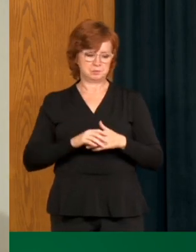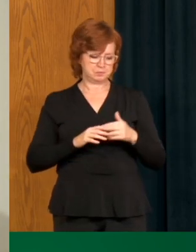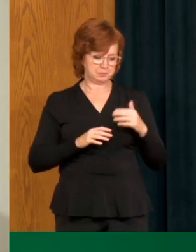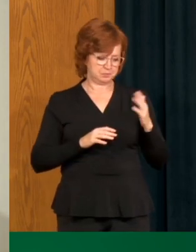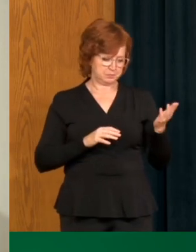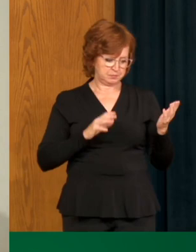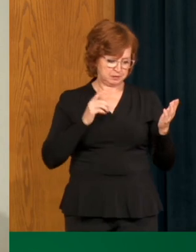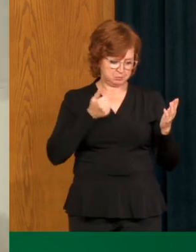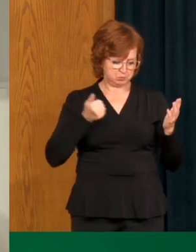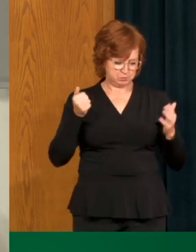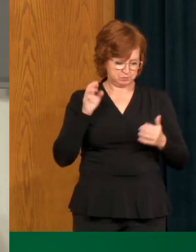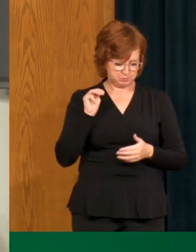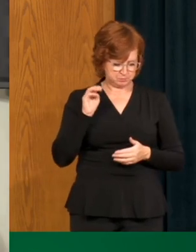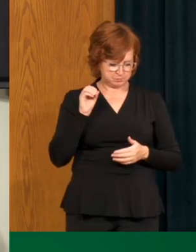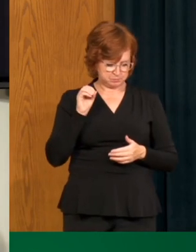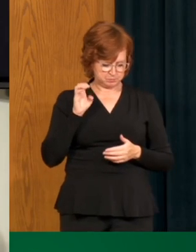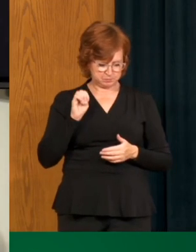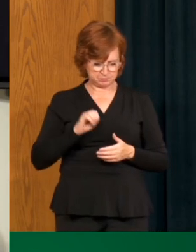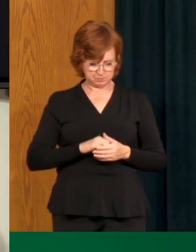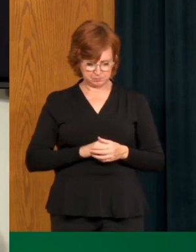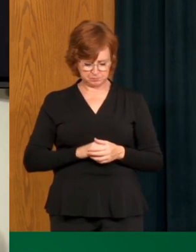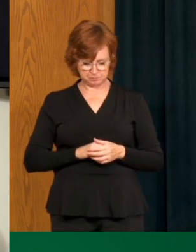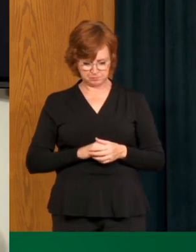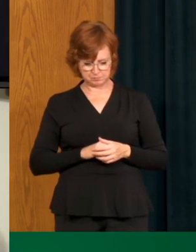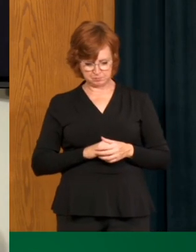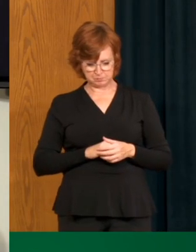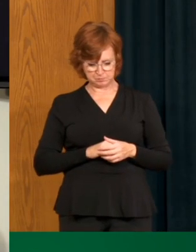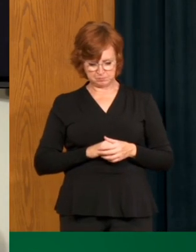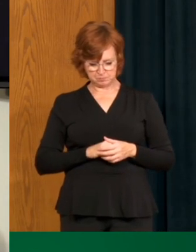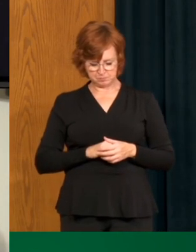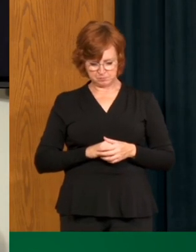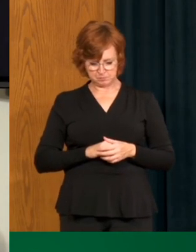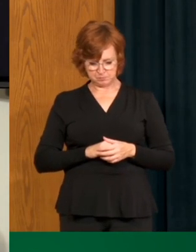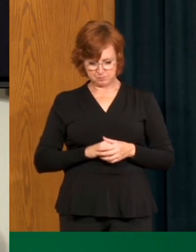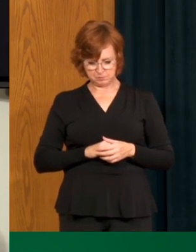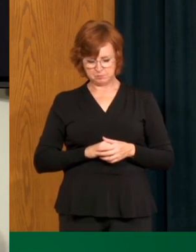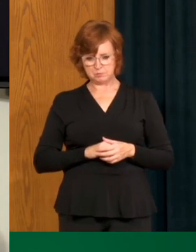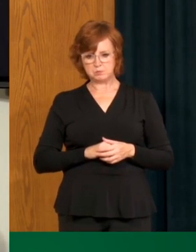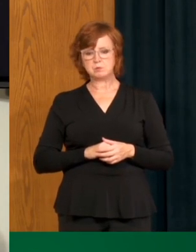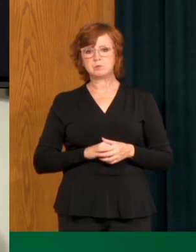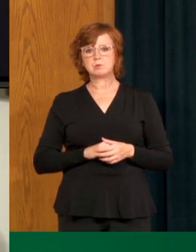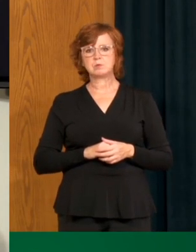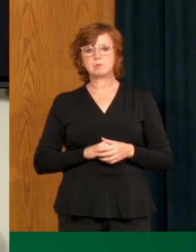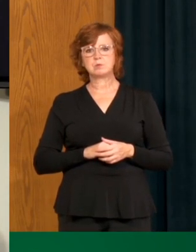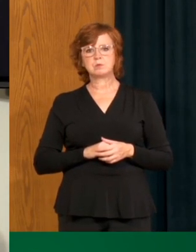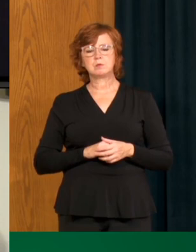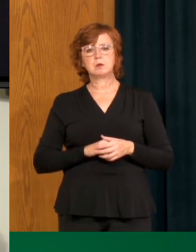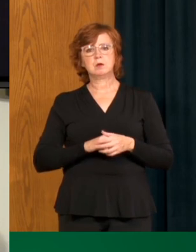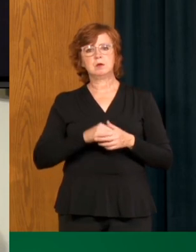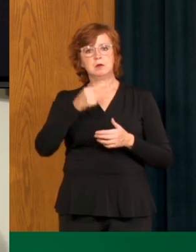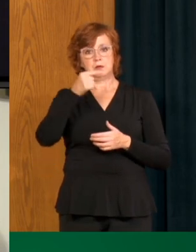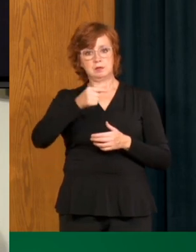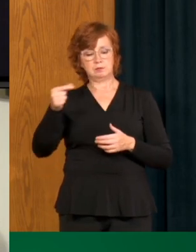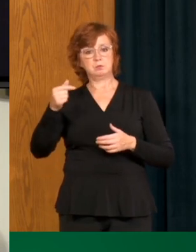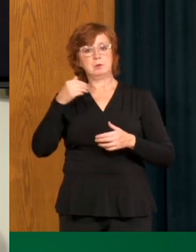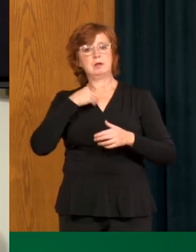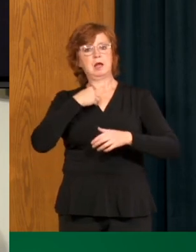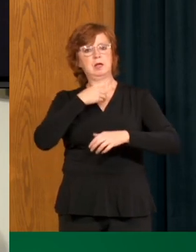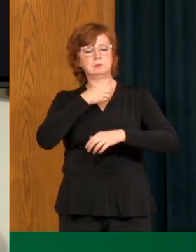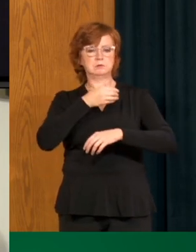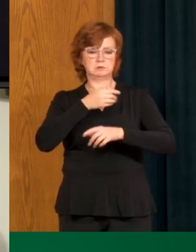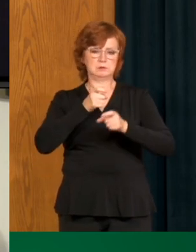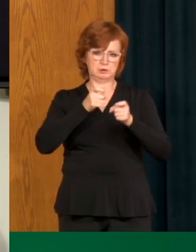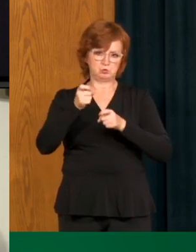just say, uh, you know, there, there, there are powers that the government does have, and then there may be instances in the near future where